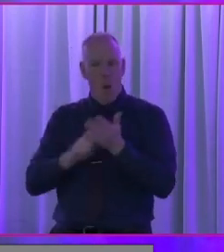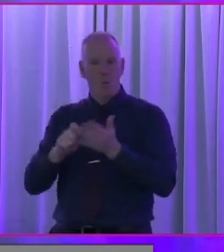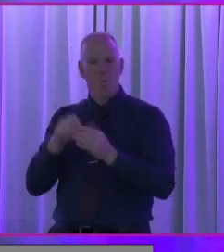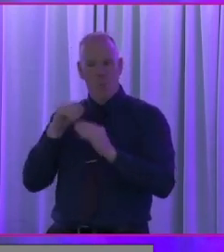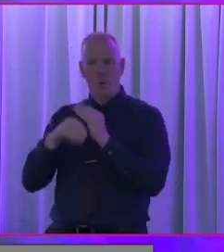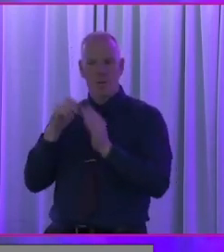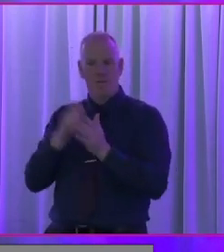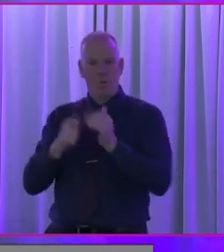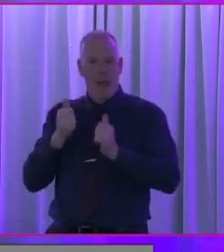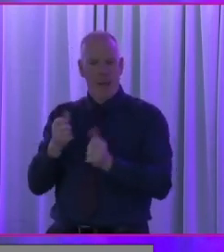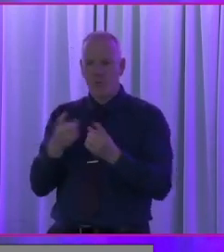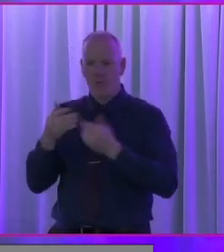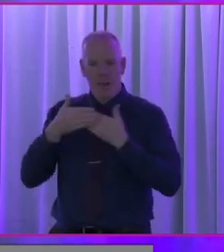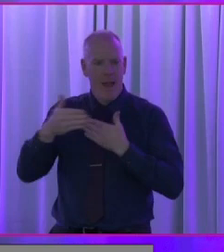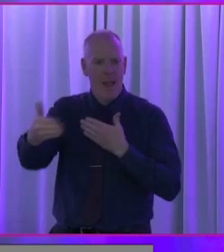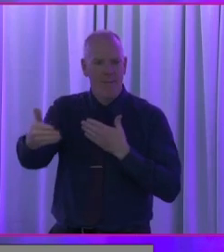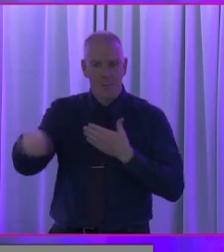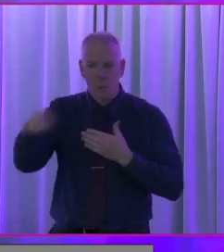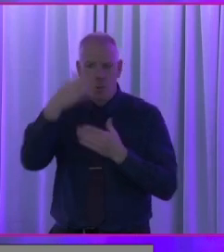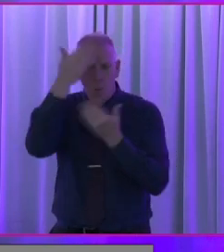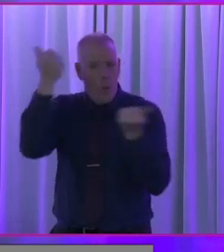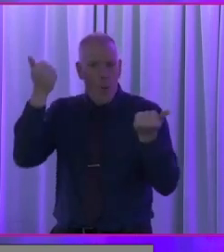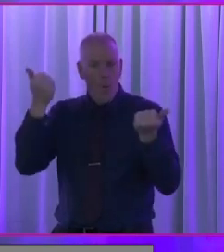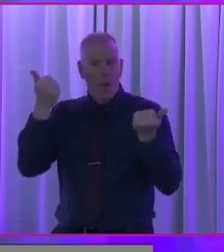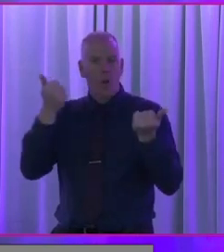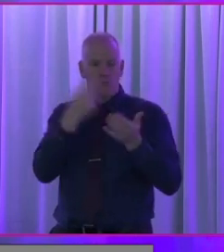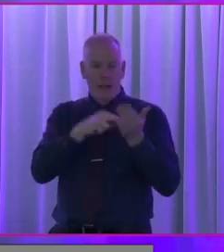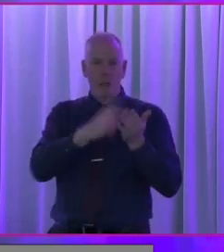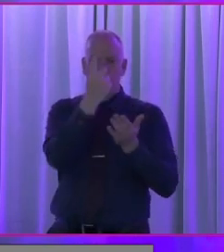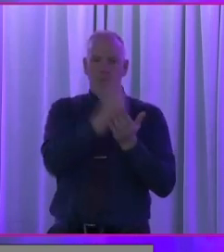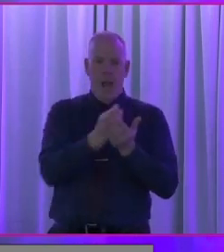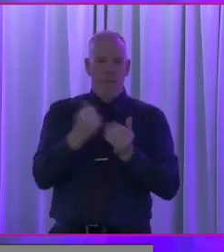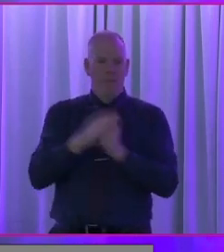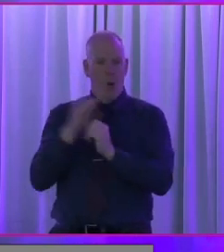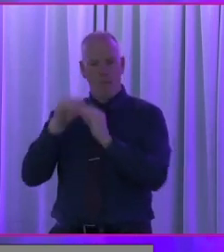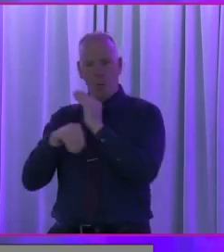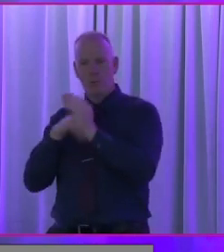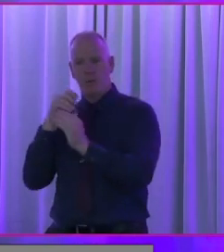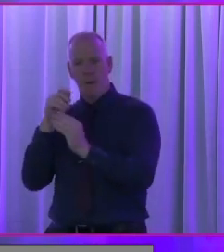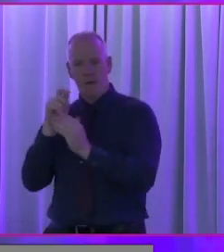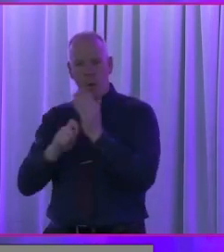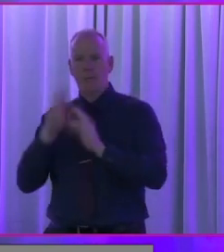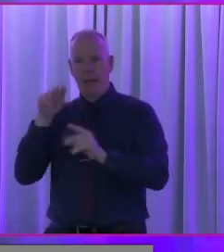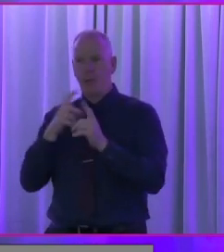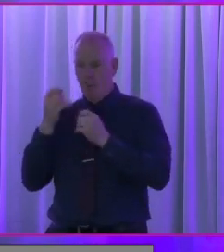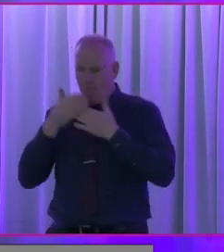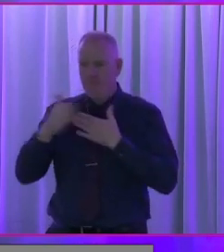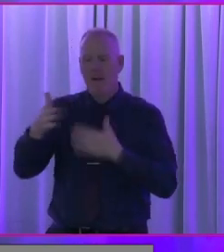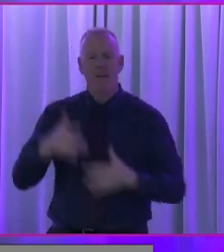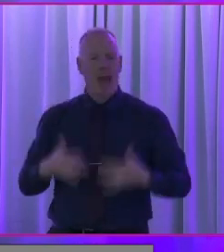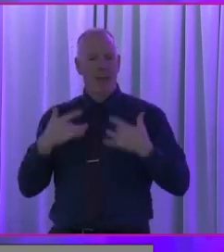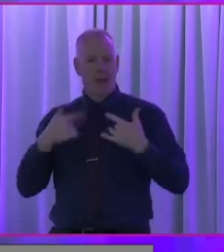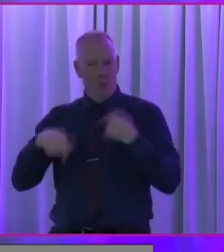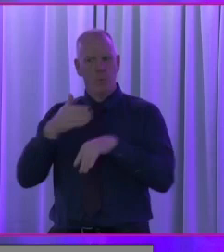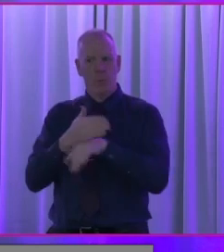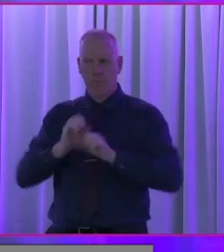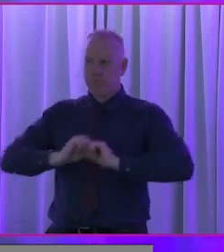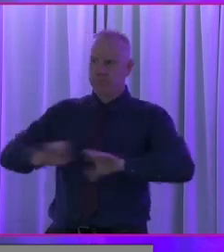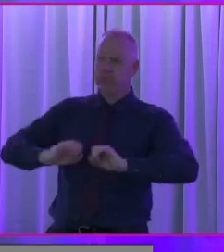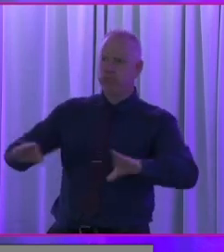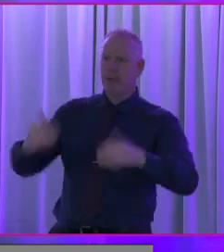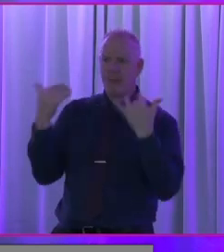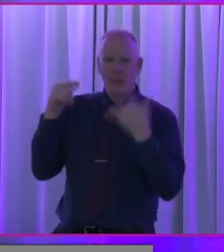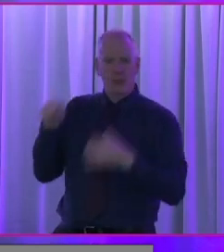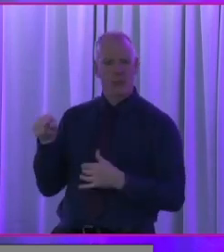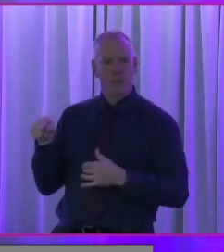huge. Not too many people know about it and we need, this is our job as the electoral commission to try and get that word out there. I mean, I'm, I'm